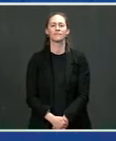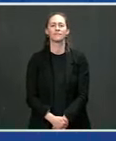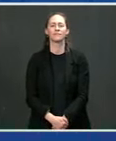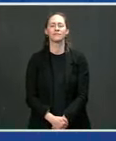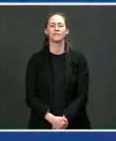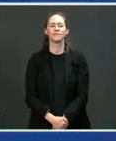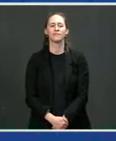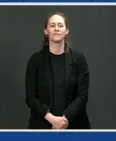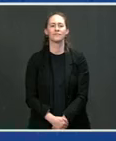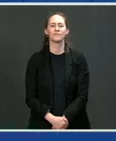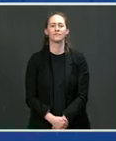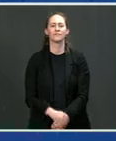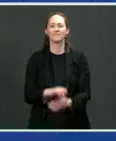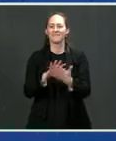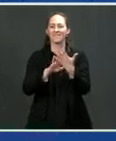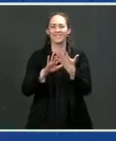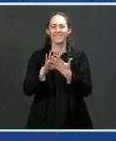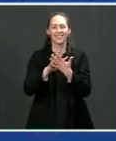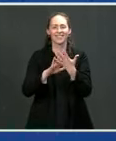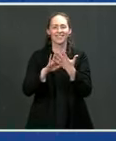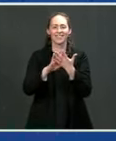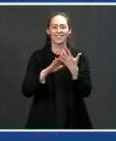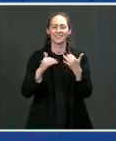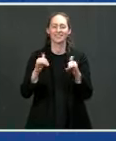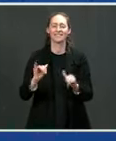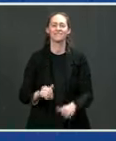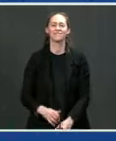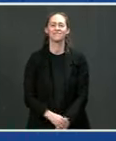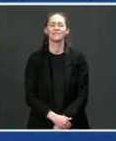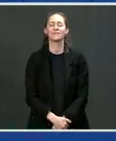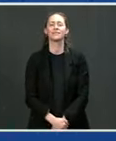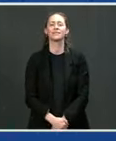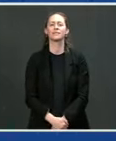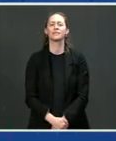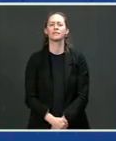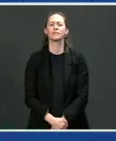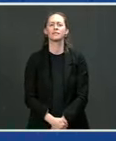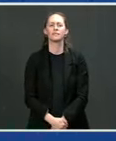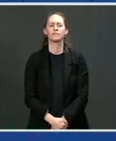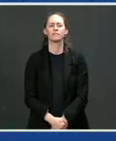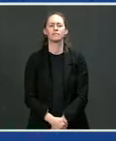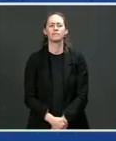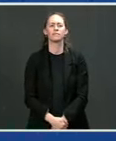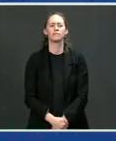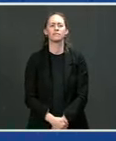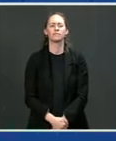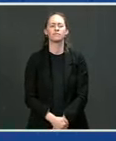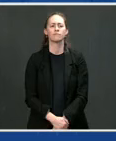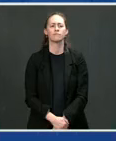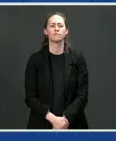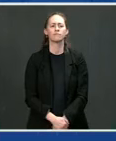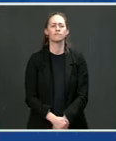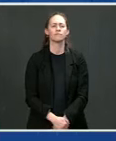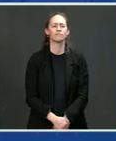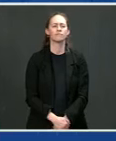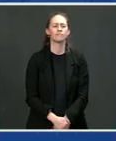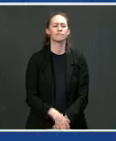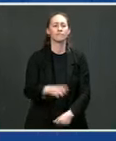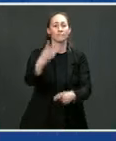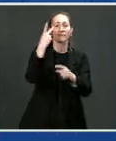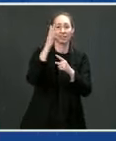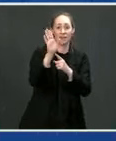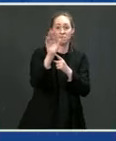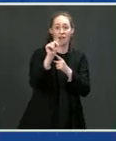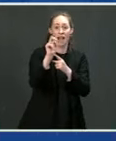to the batteries themselves. After it's in place, we make the connections, power the bus,